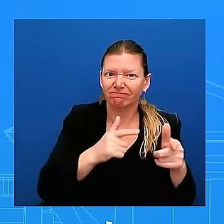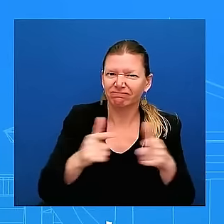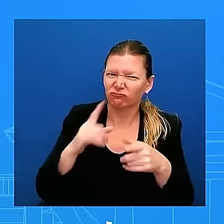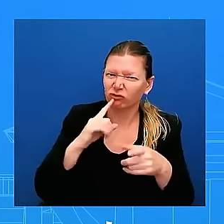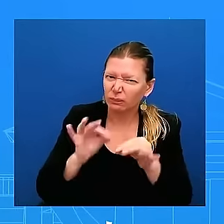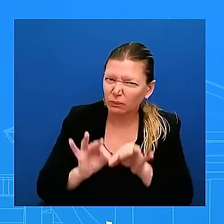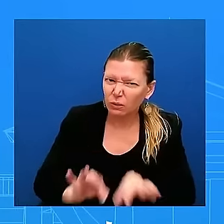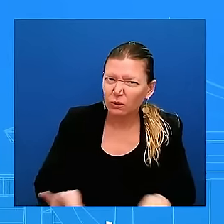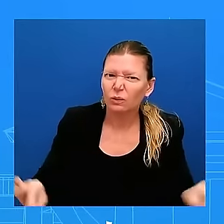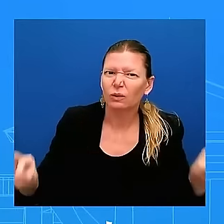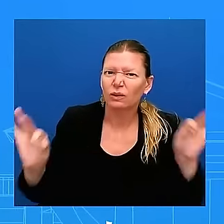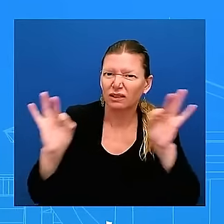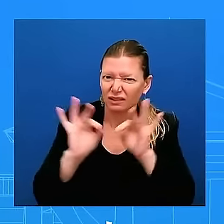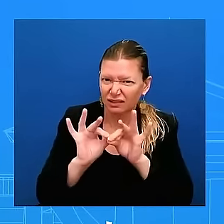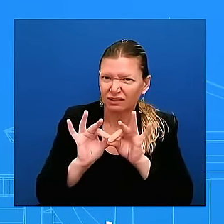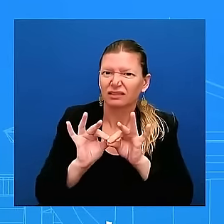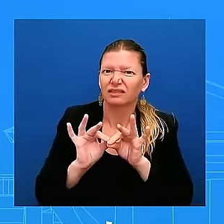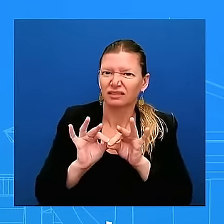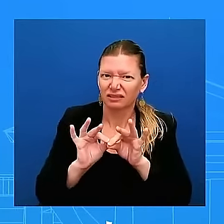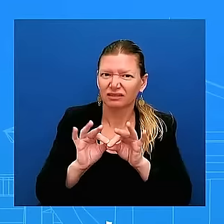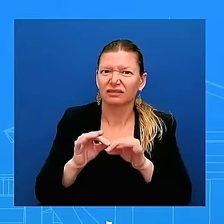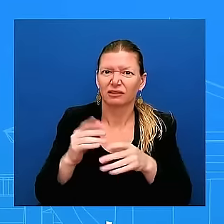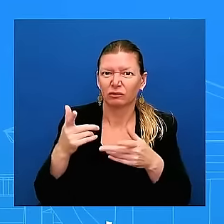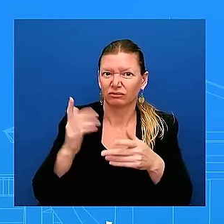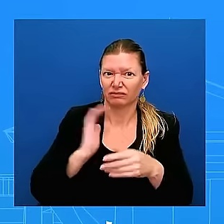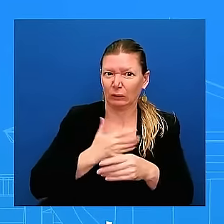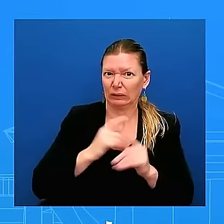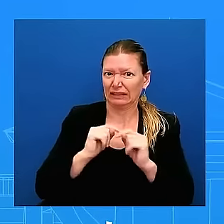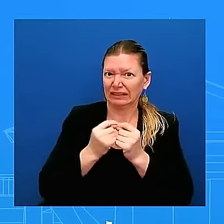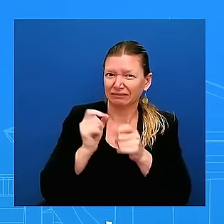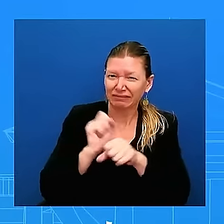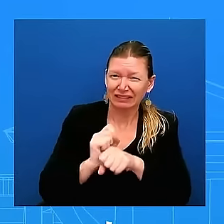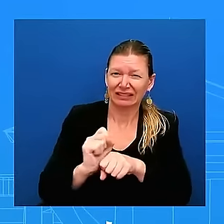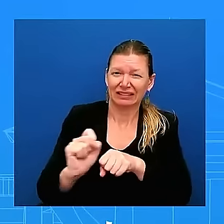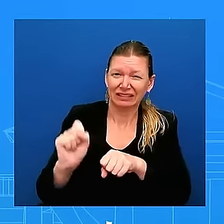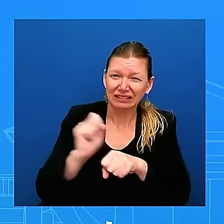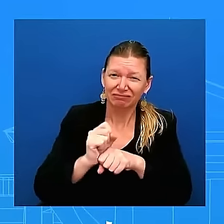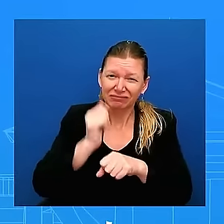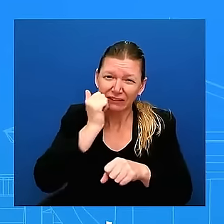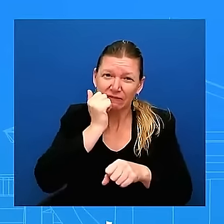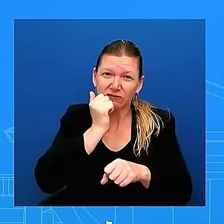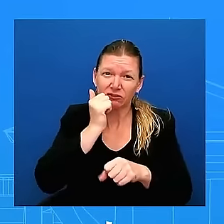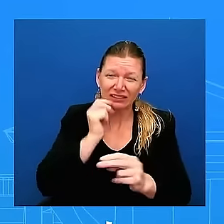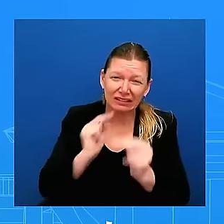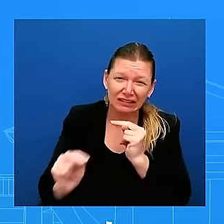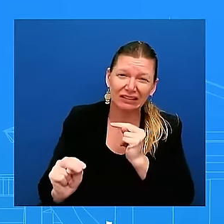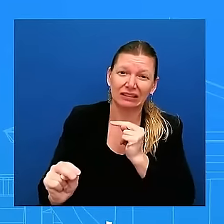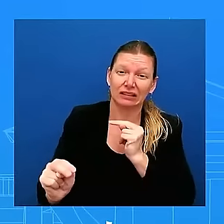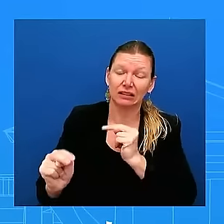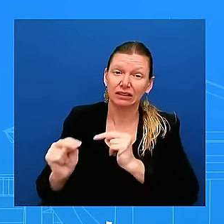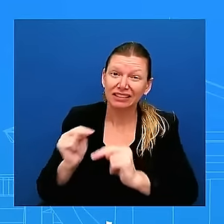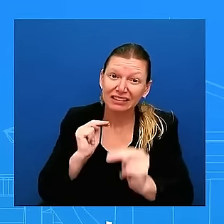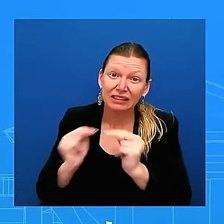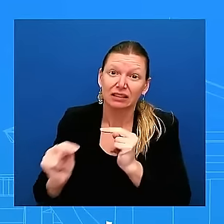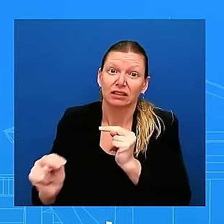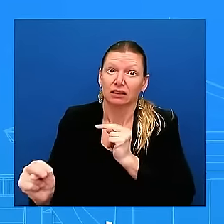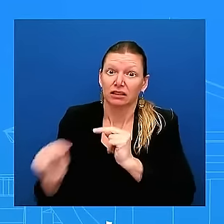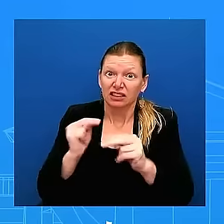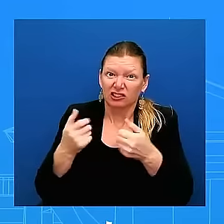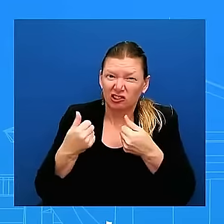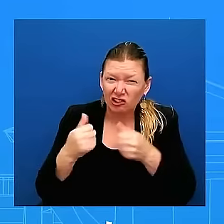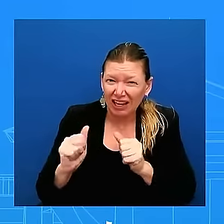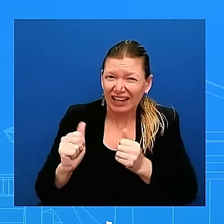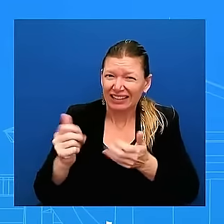we believe the deal would uh help reduce tensions along the blue line and that is one of the reasons we again we believe diplomatic obviously